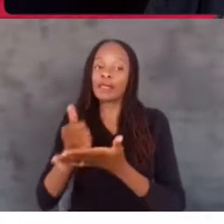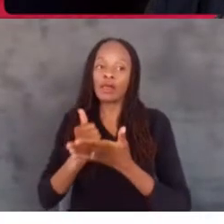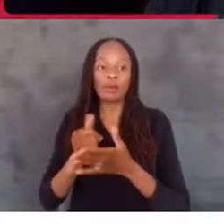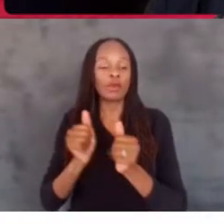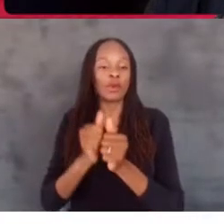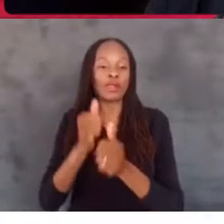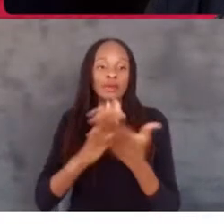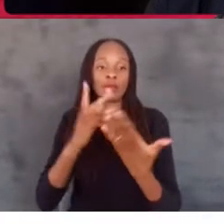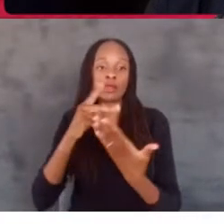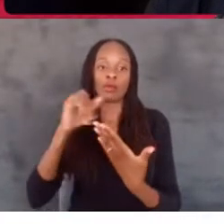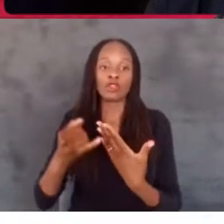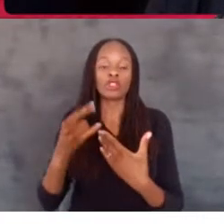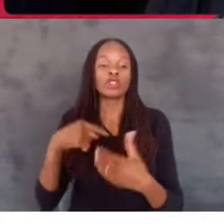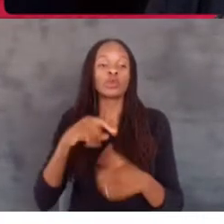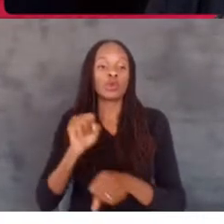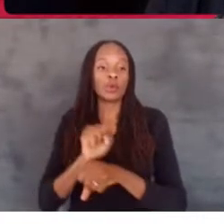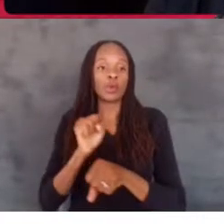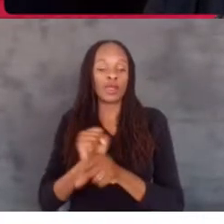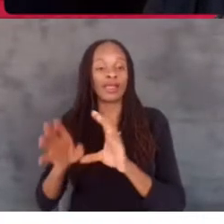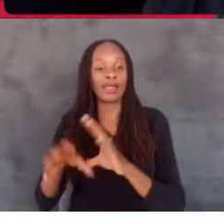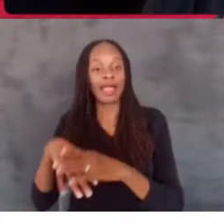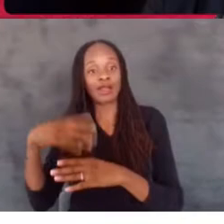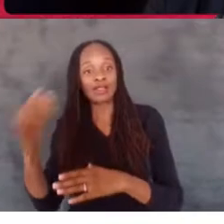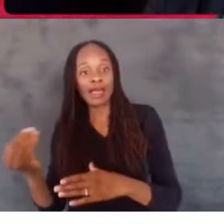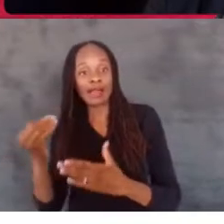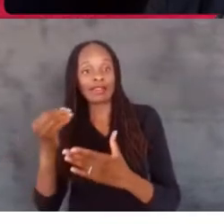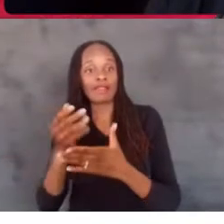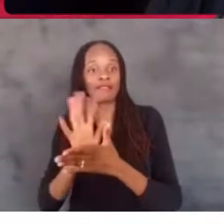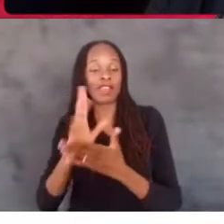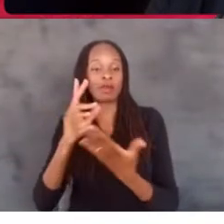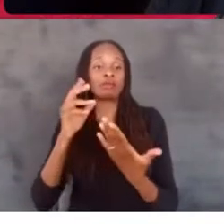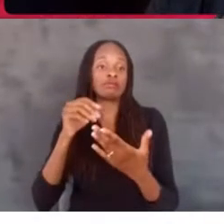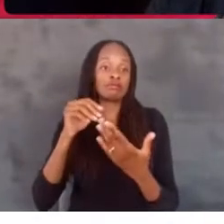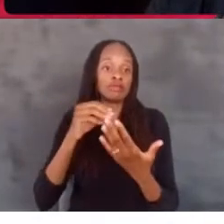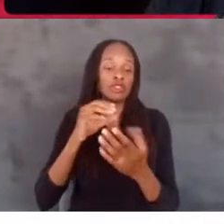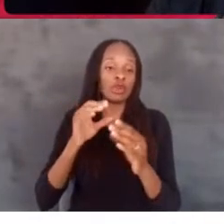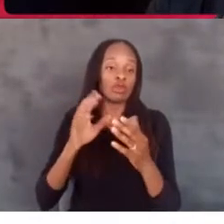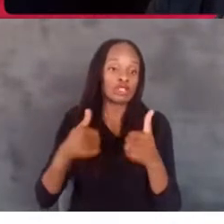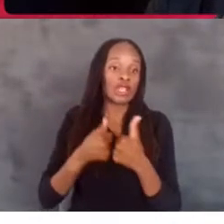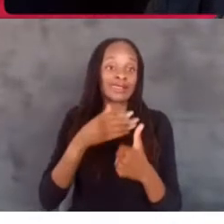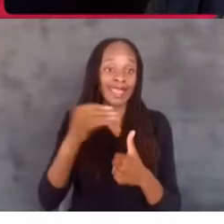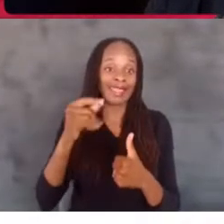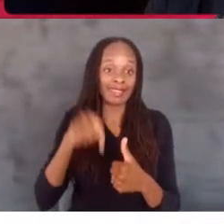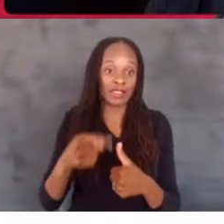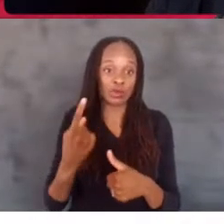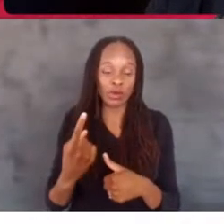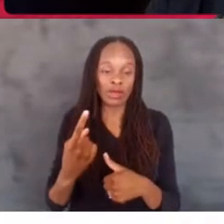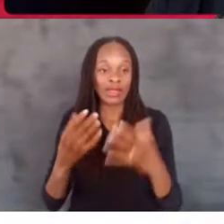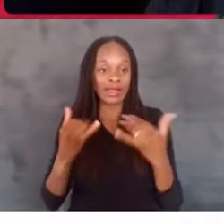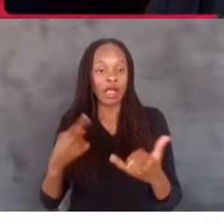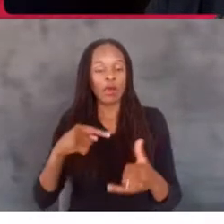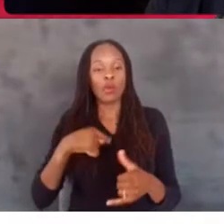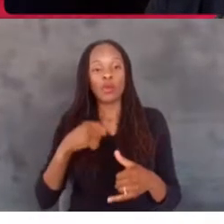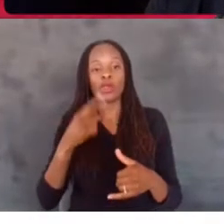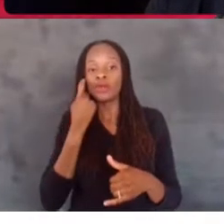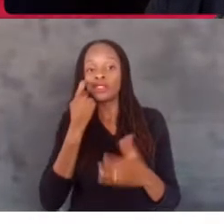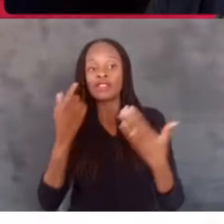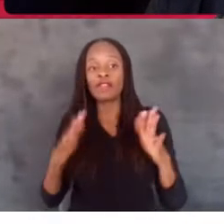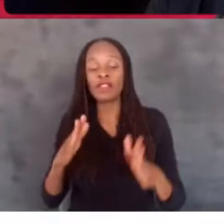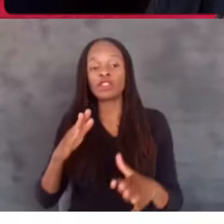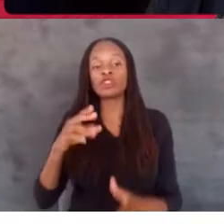have been working on outside of the Film Challenge, as well as this one. And we're actually, are currently, we just finished shooting a pilot